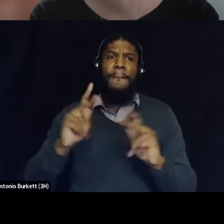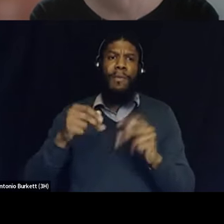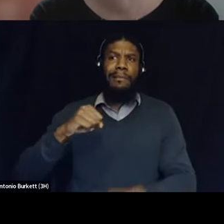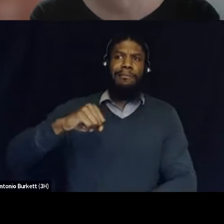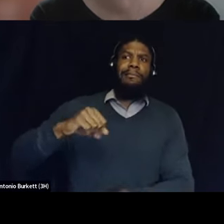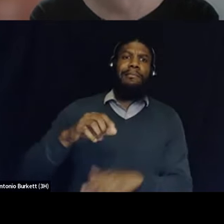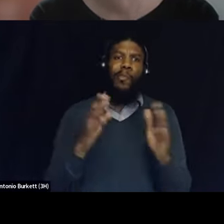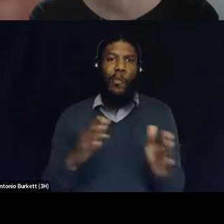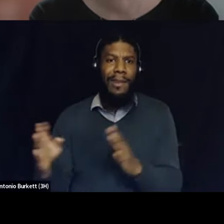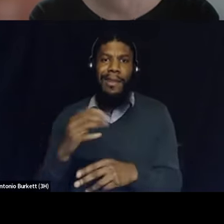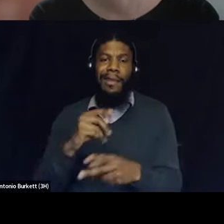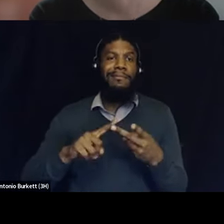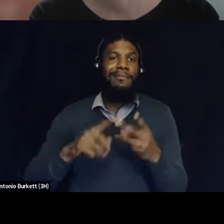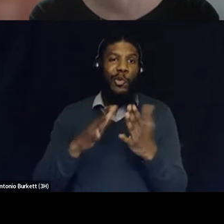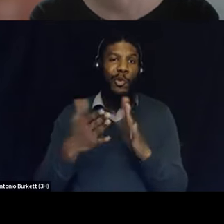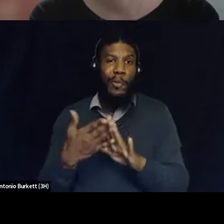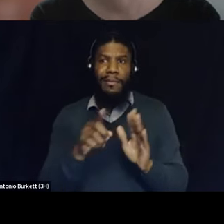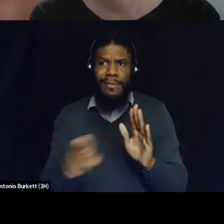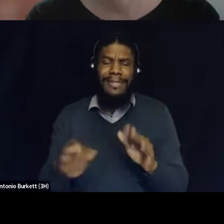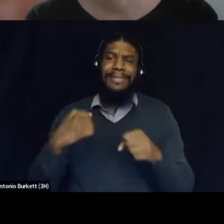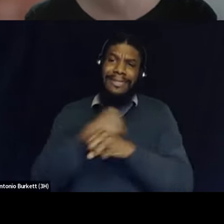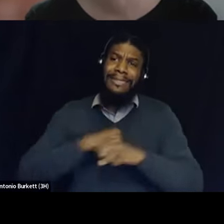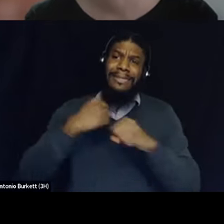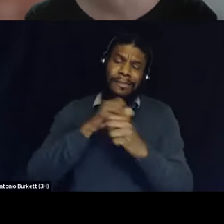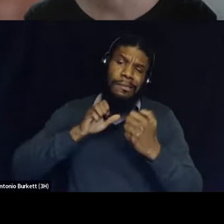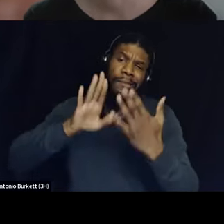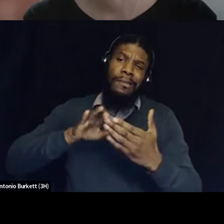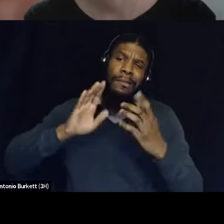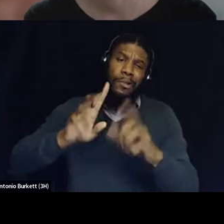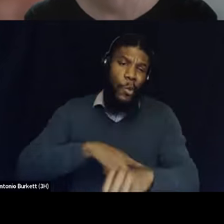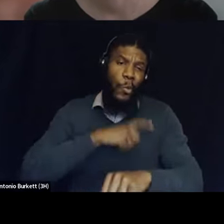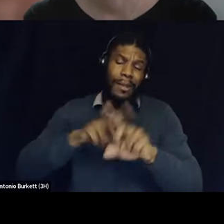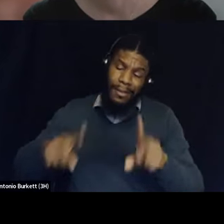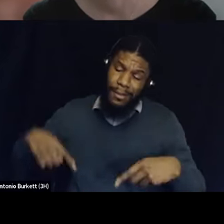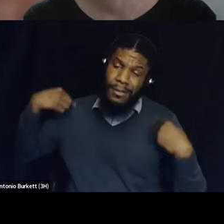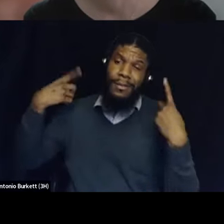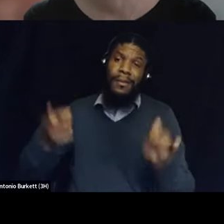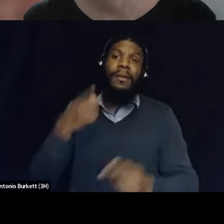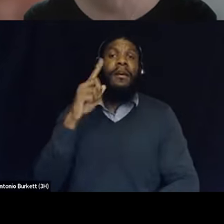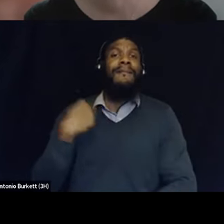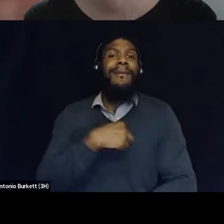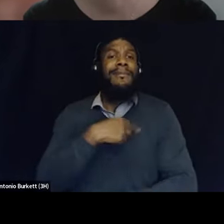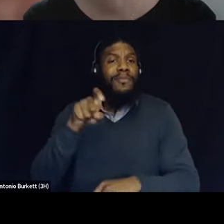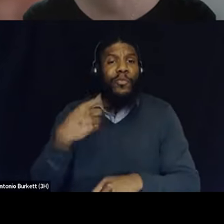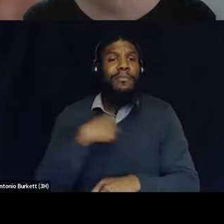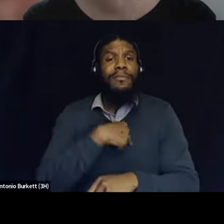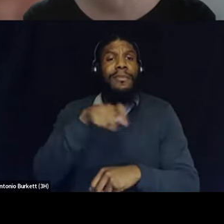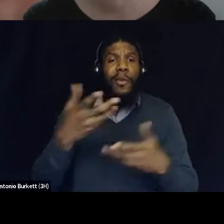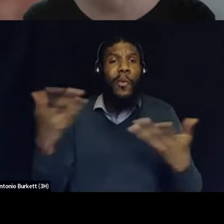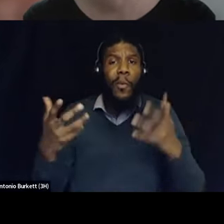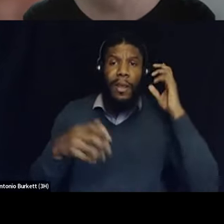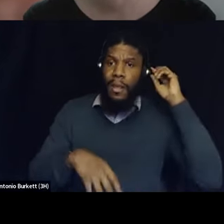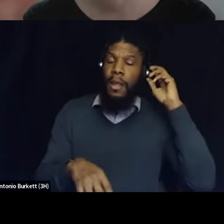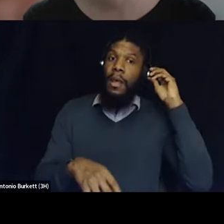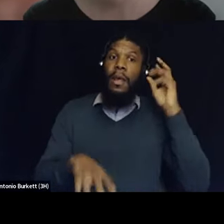back against what communities have been fighting for for a very long time and so for us that's why we have to both have like an analysis